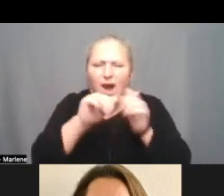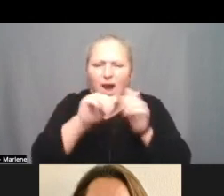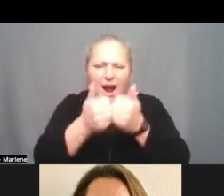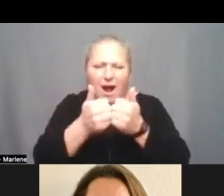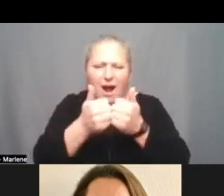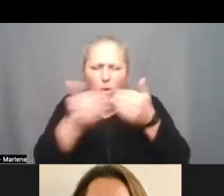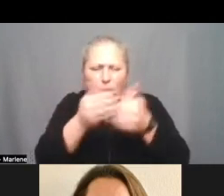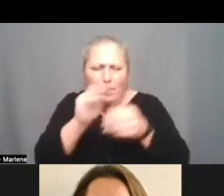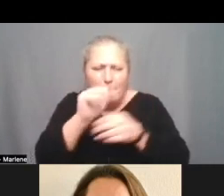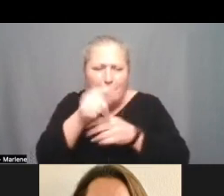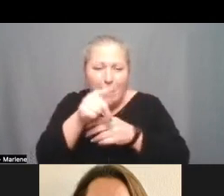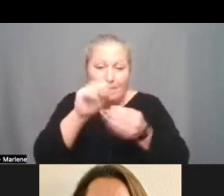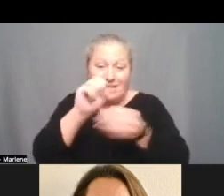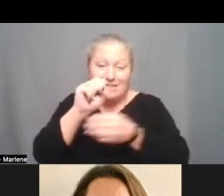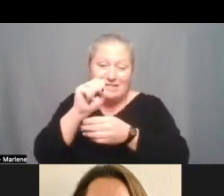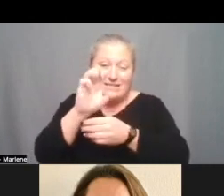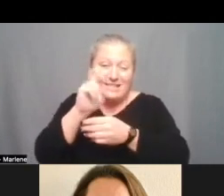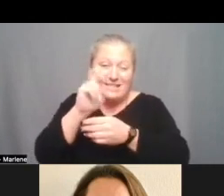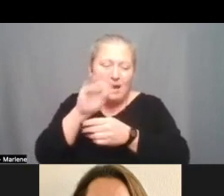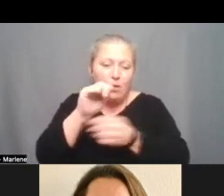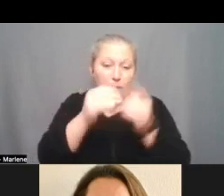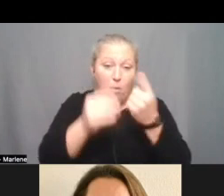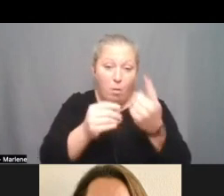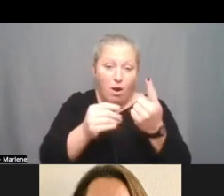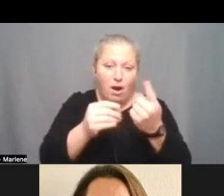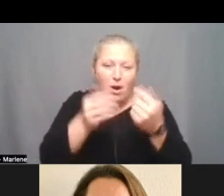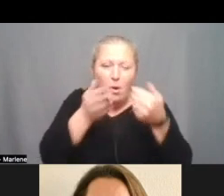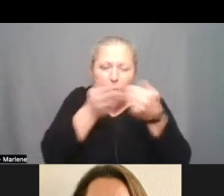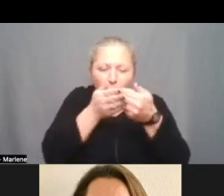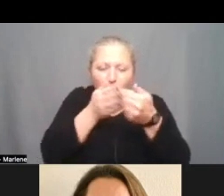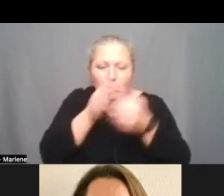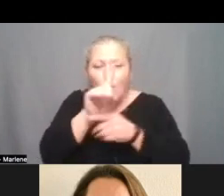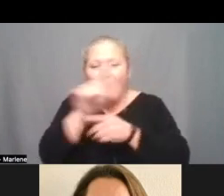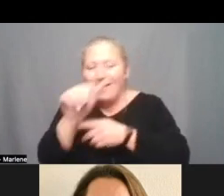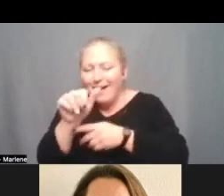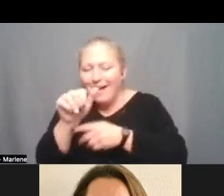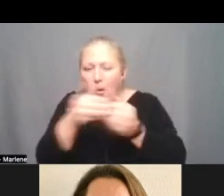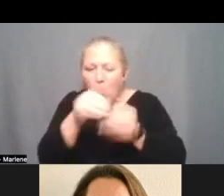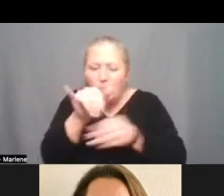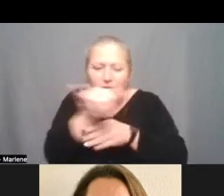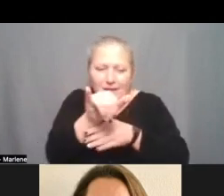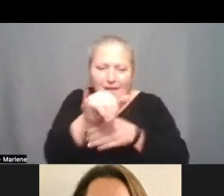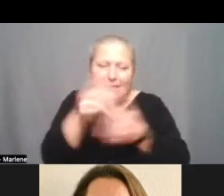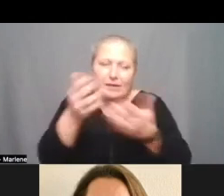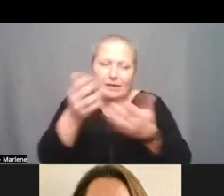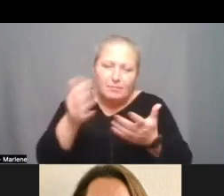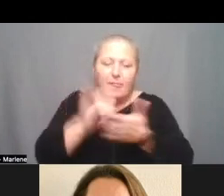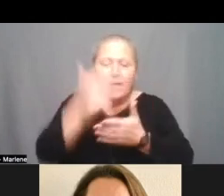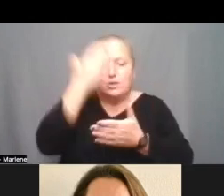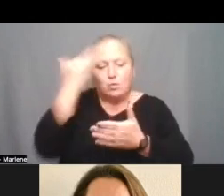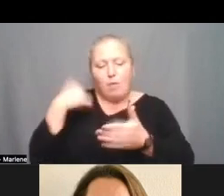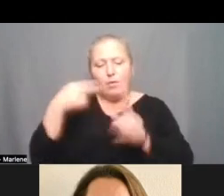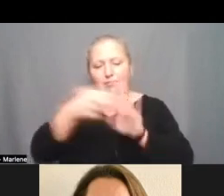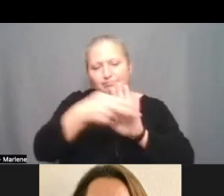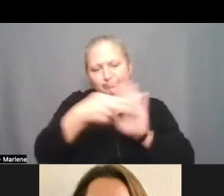scenario map scenario one. One is actually very close to map scenario one a and for that reason we labeled it that